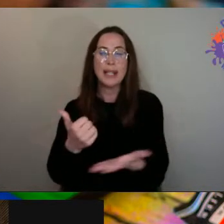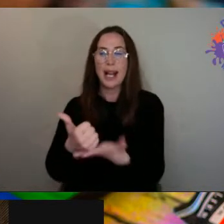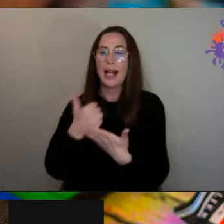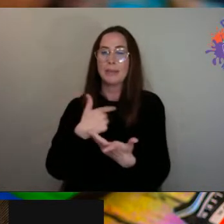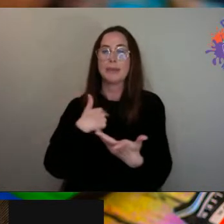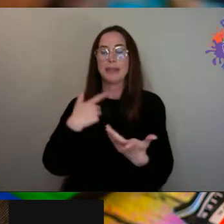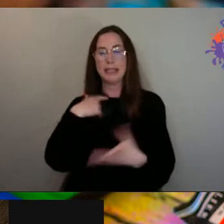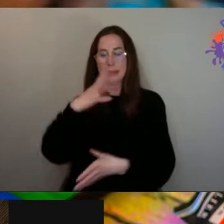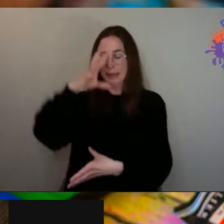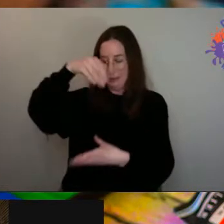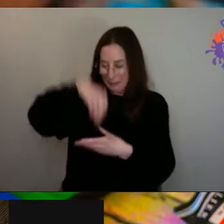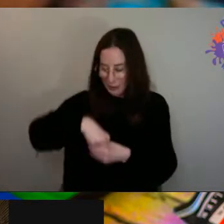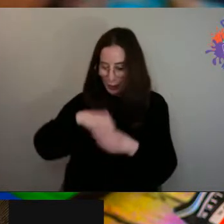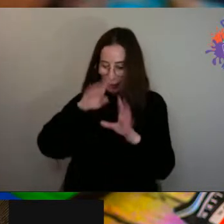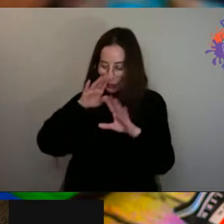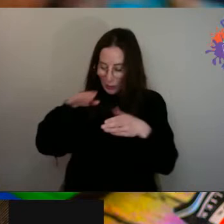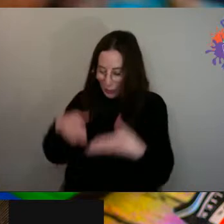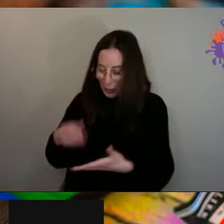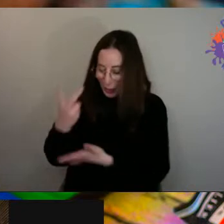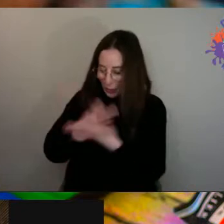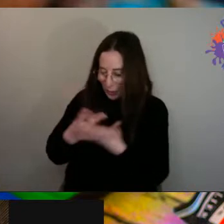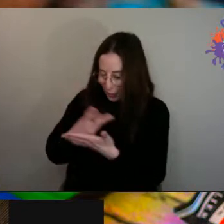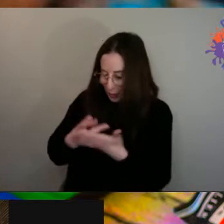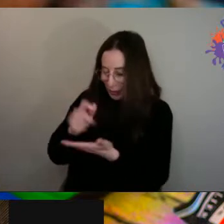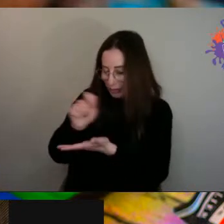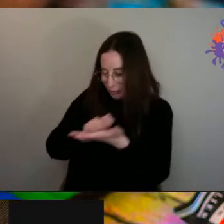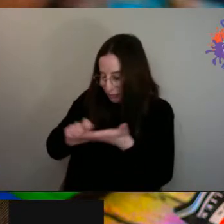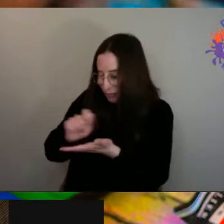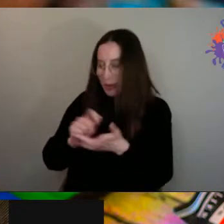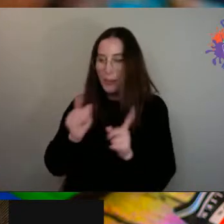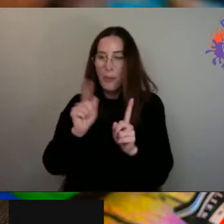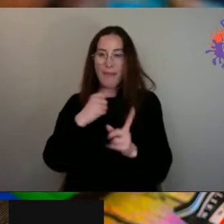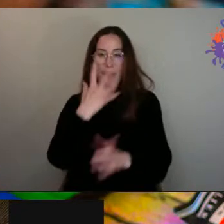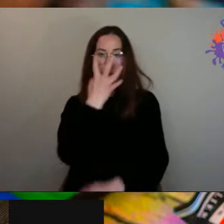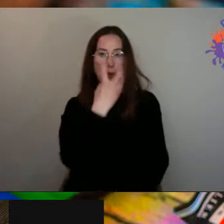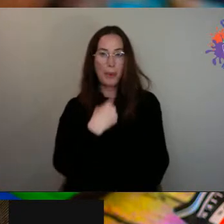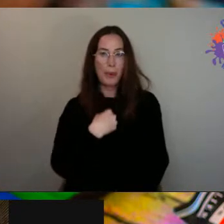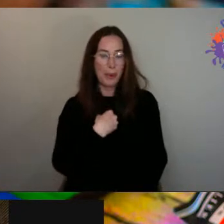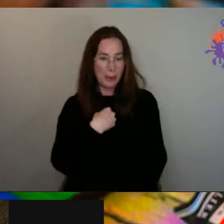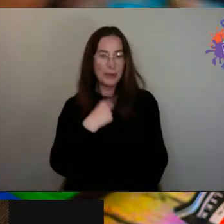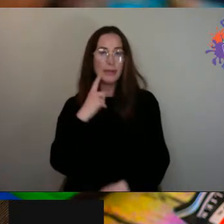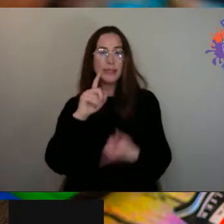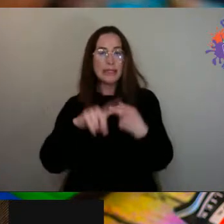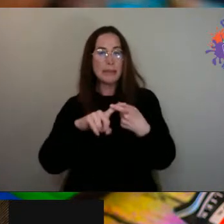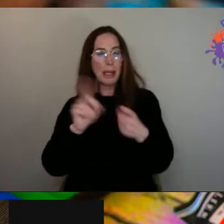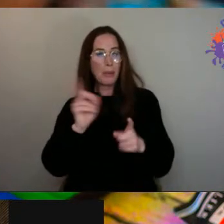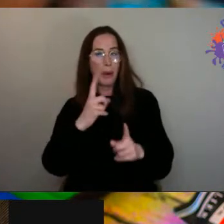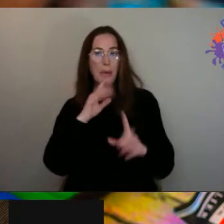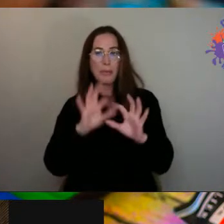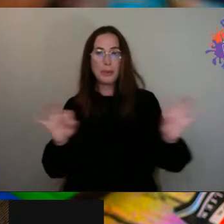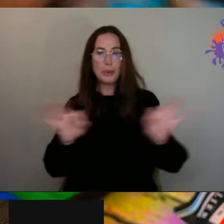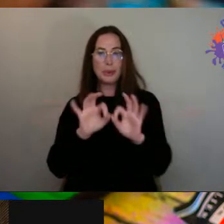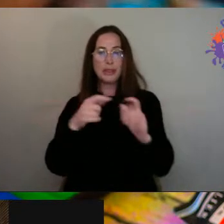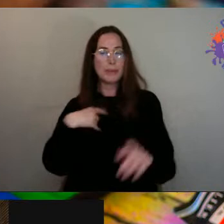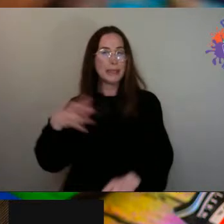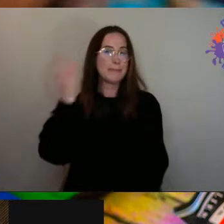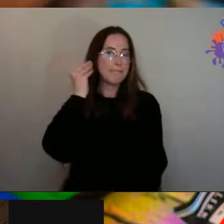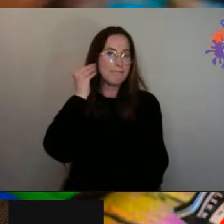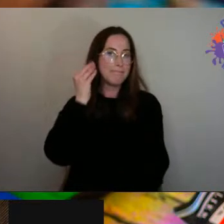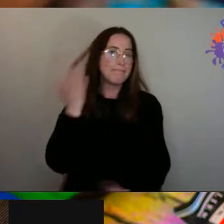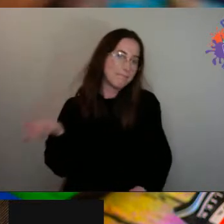into my art zone. And depending on what I'm creating or the mood I'm in, will depend on what kind of music I'll be listening to.